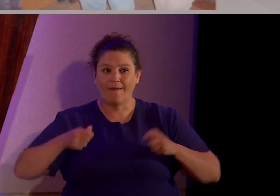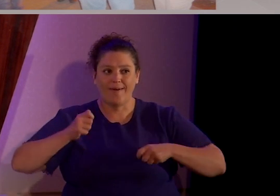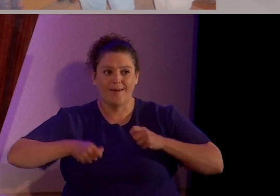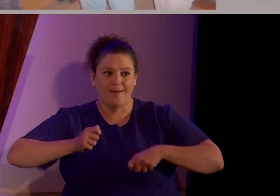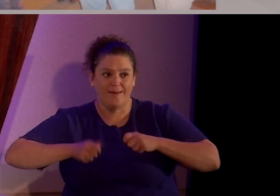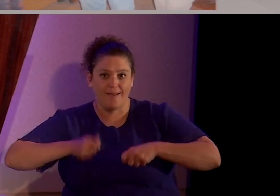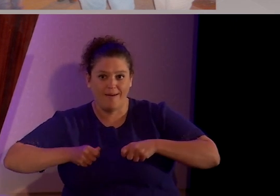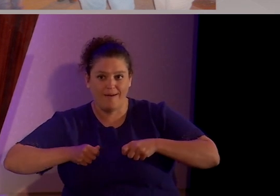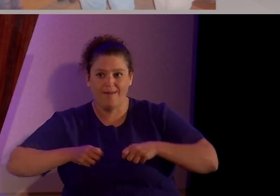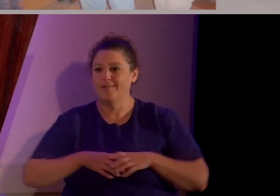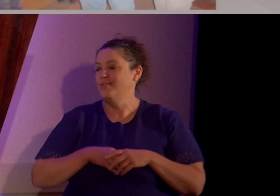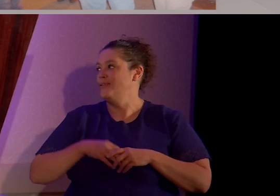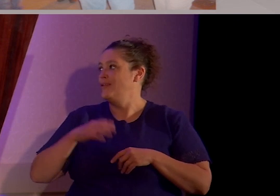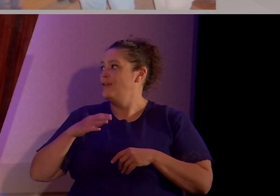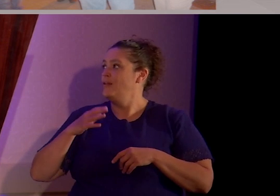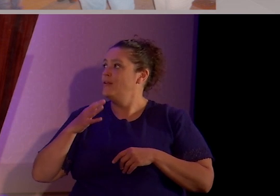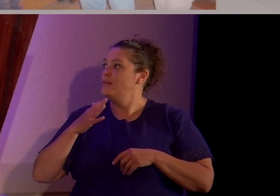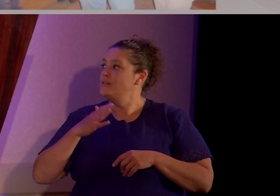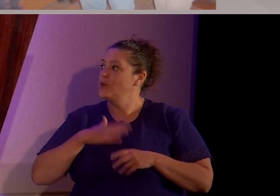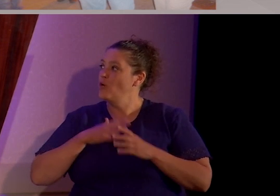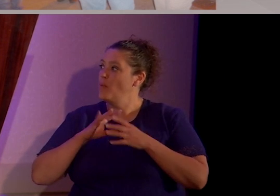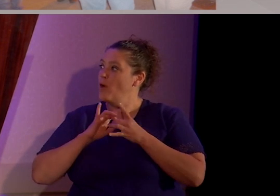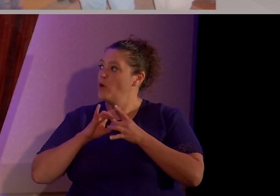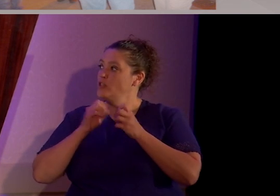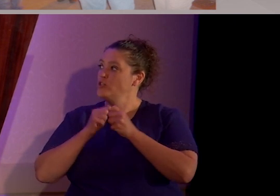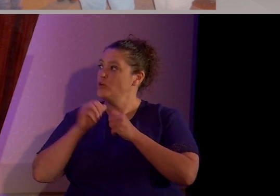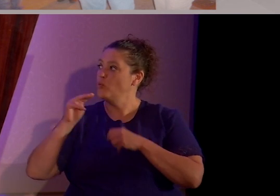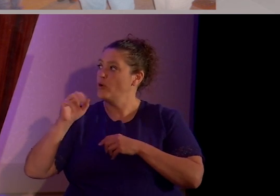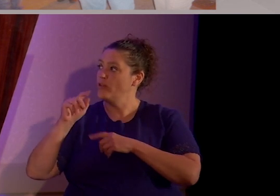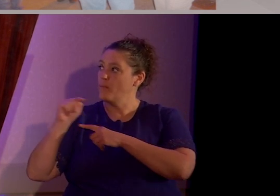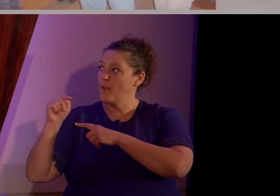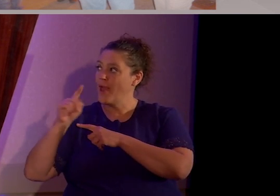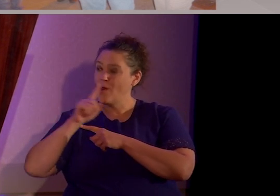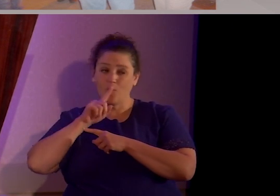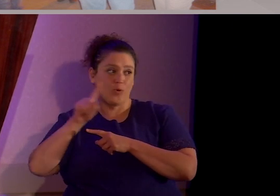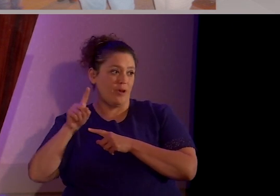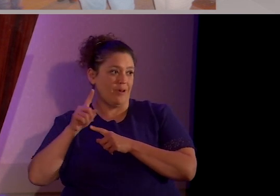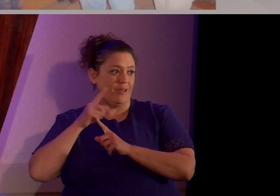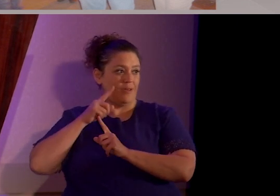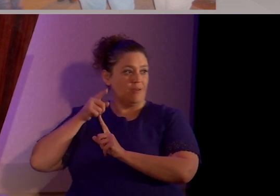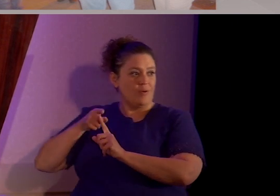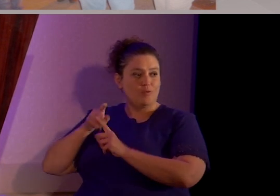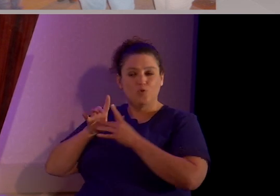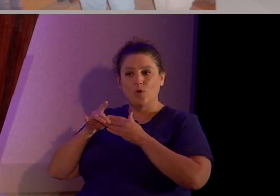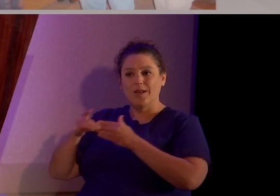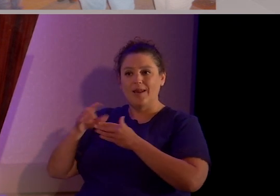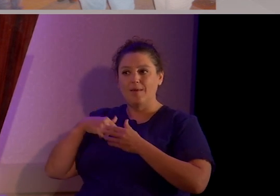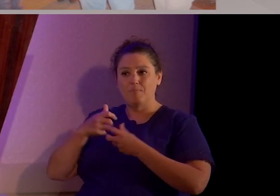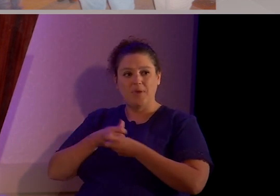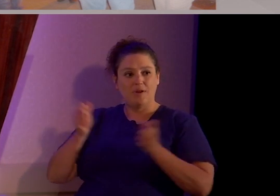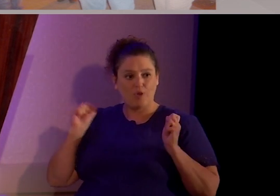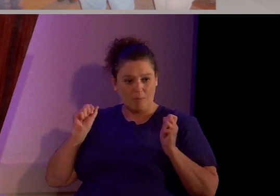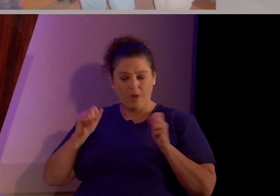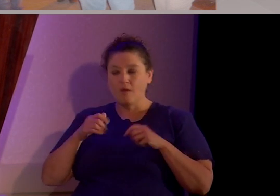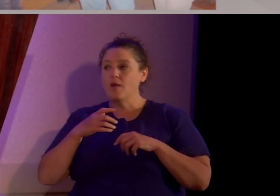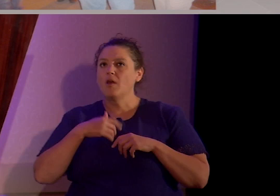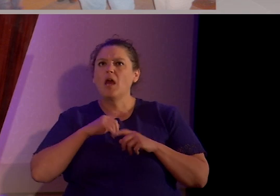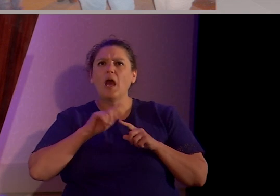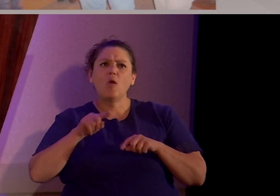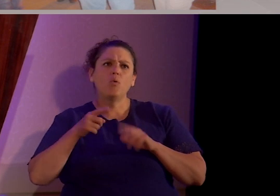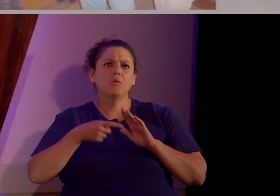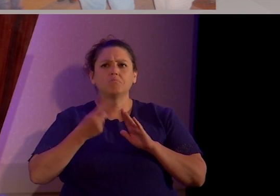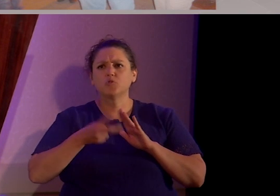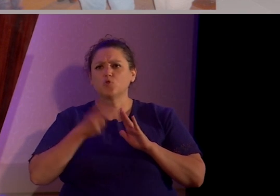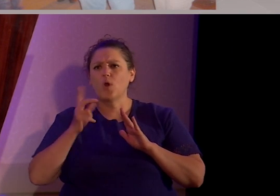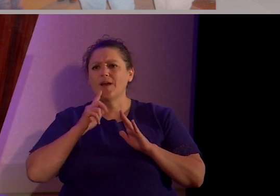So, my burgeoning relationship with Matt was the source of my outing. I made a couple trips to Austin under